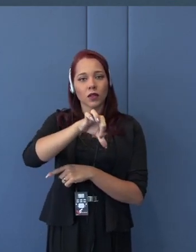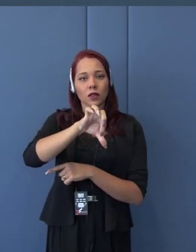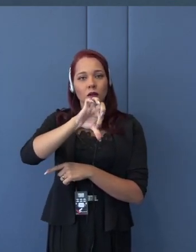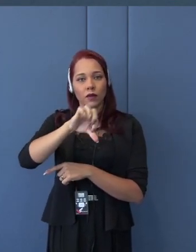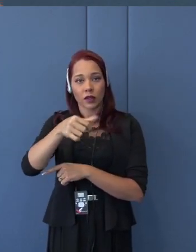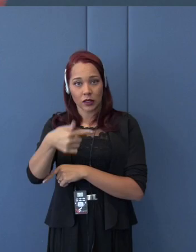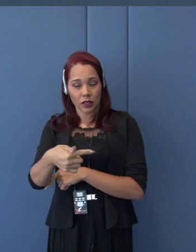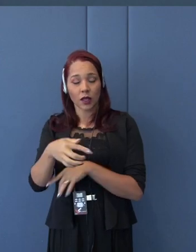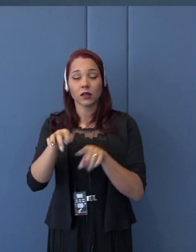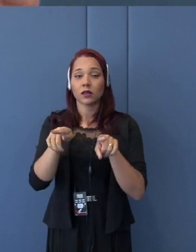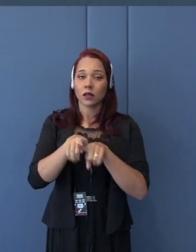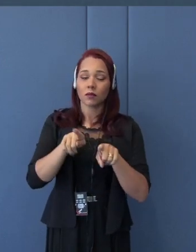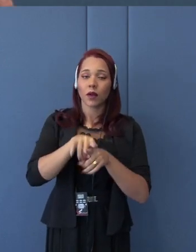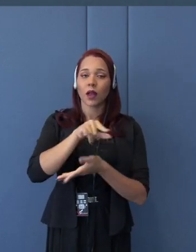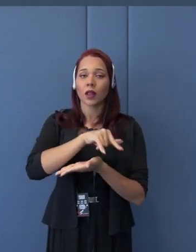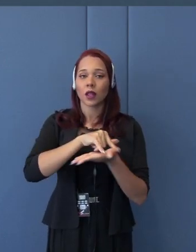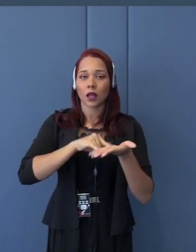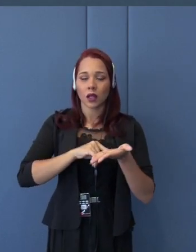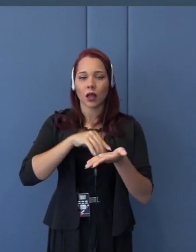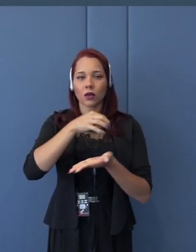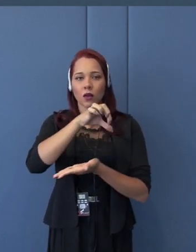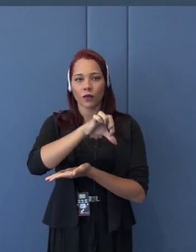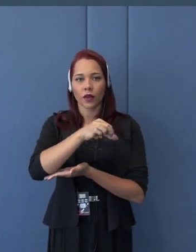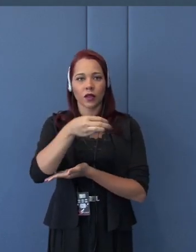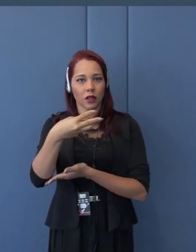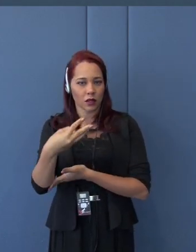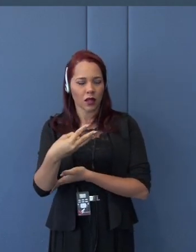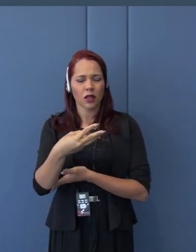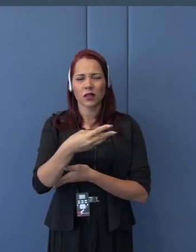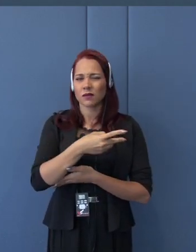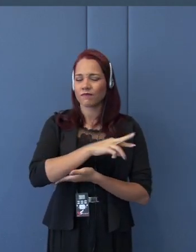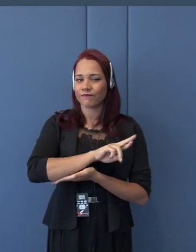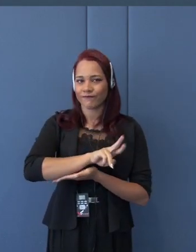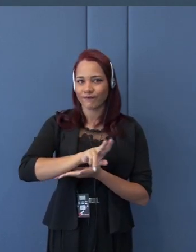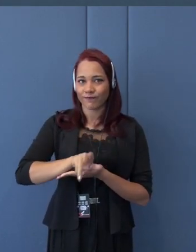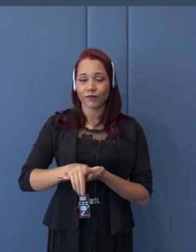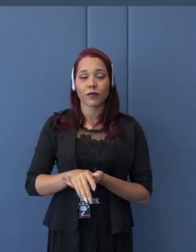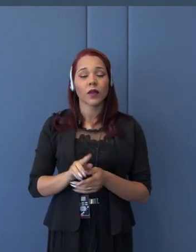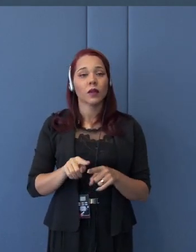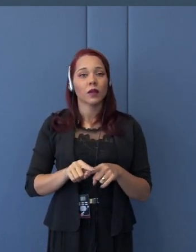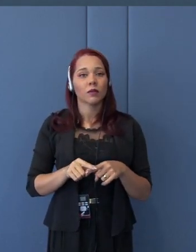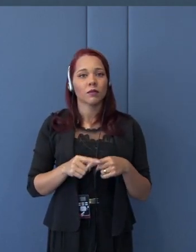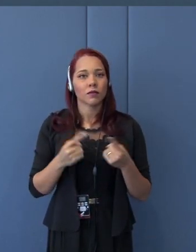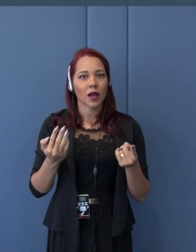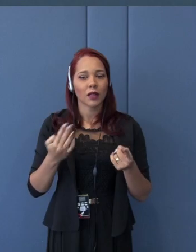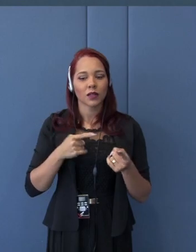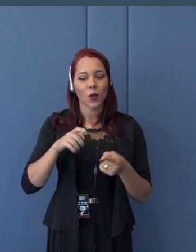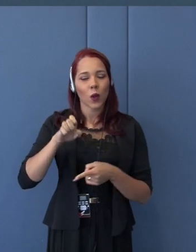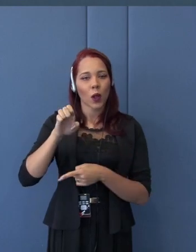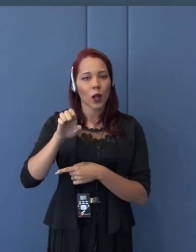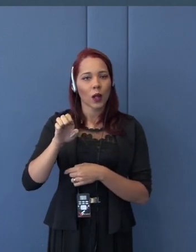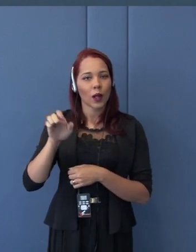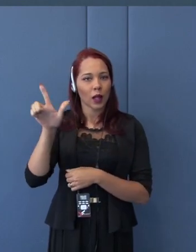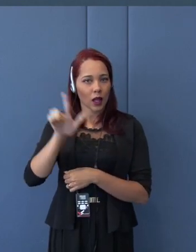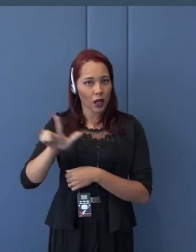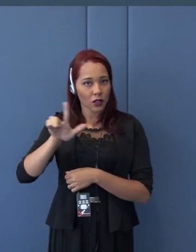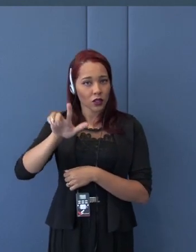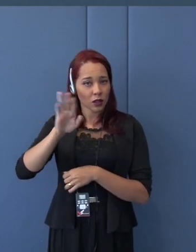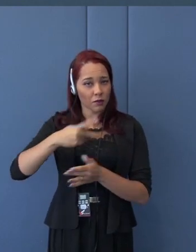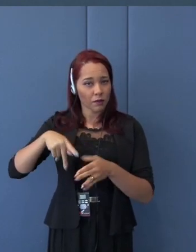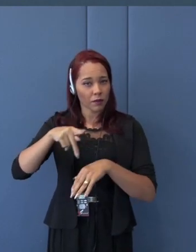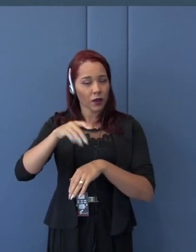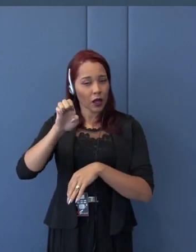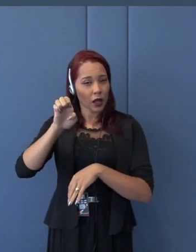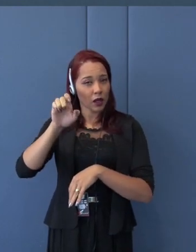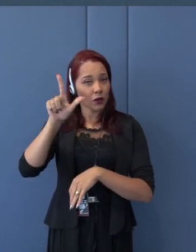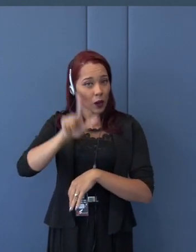of 1993 and so forth. But, in East Asia, that is not the case. In East Asia,